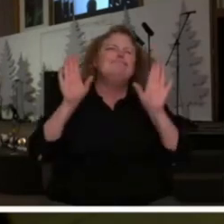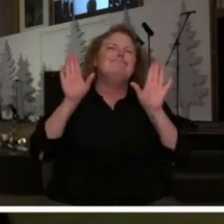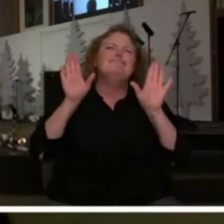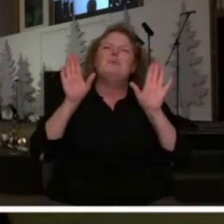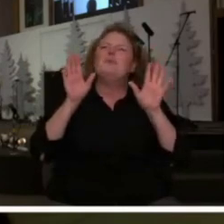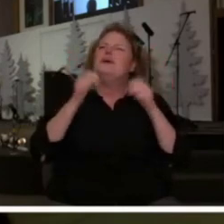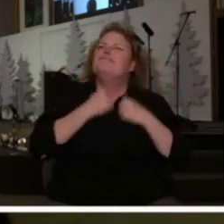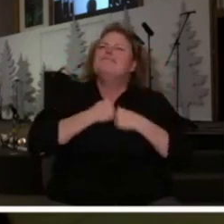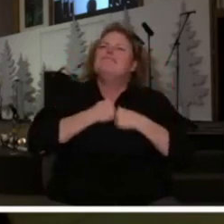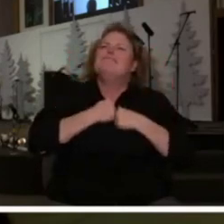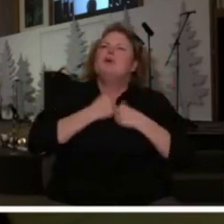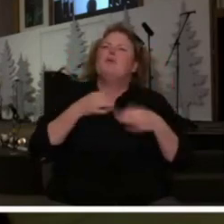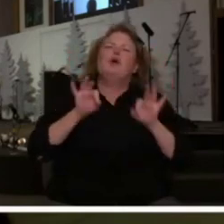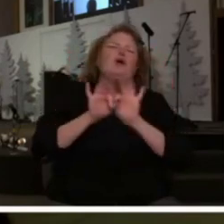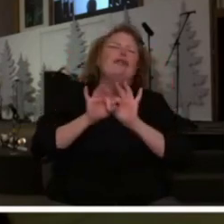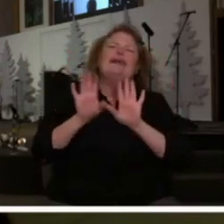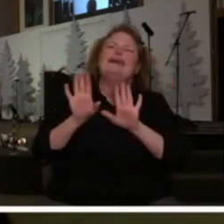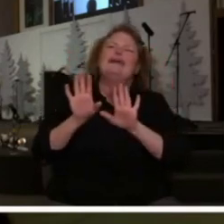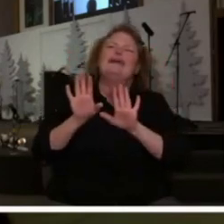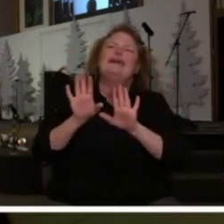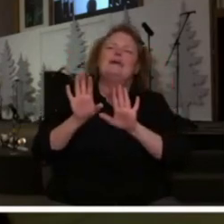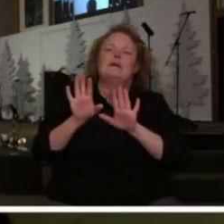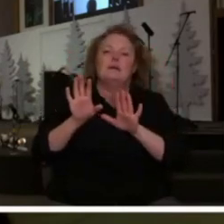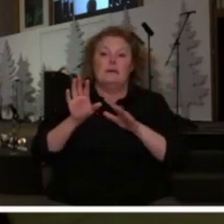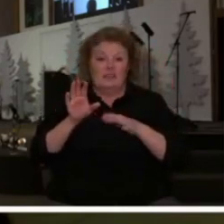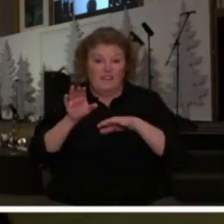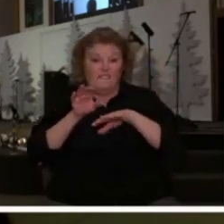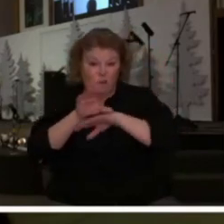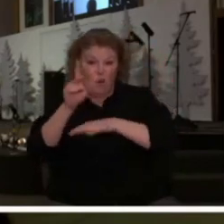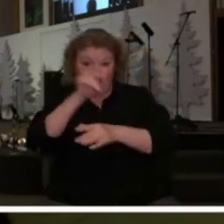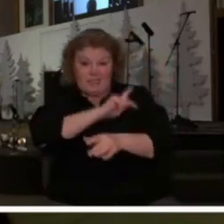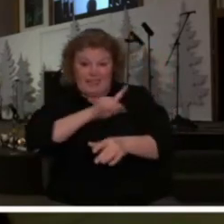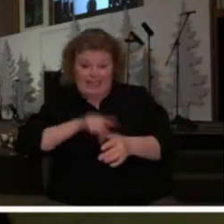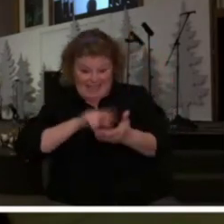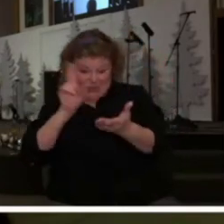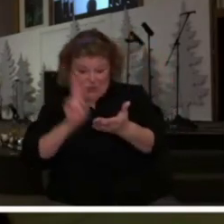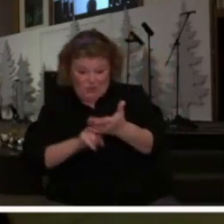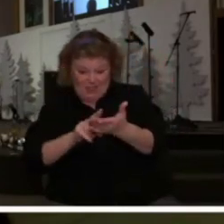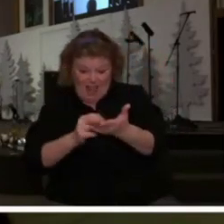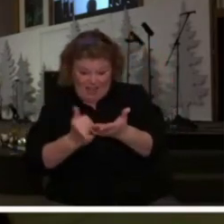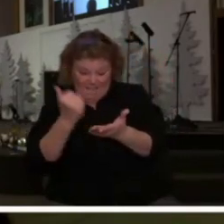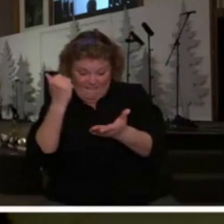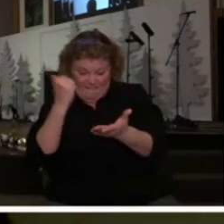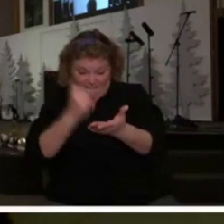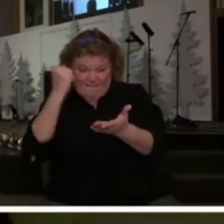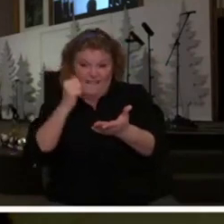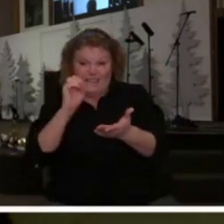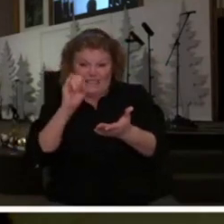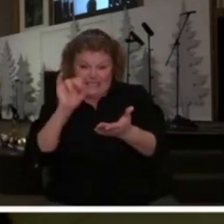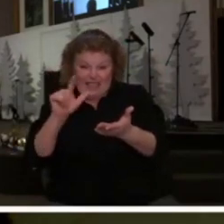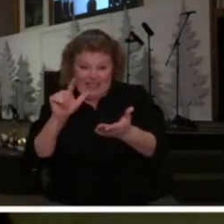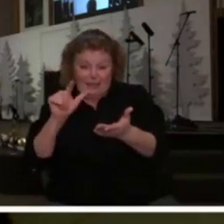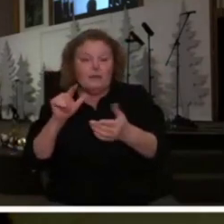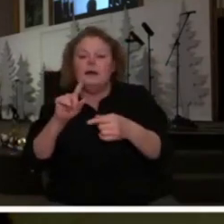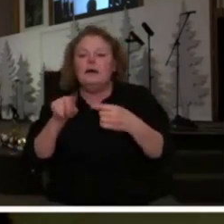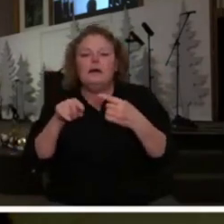and make him sign it and seal it with his ring because once it's sealed it is unchangeable